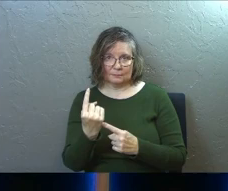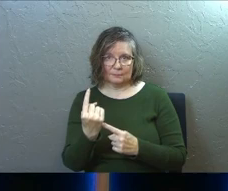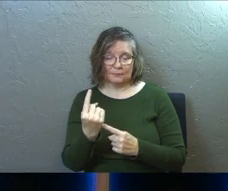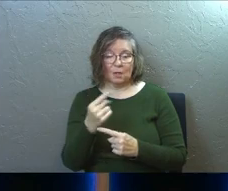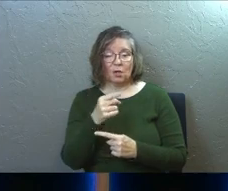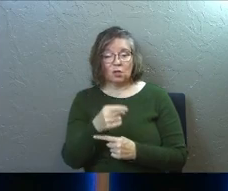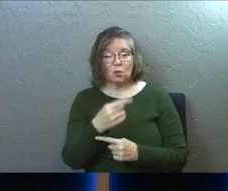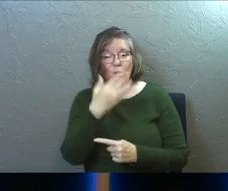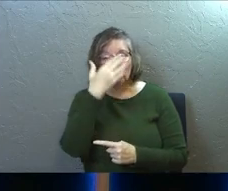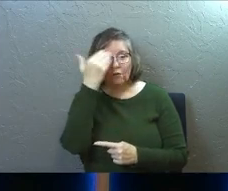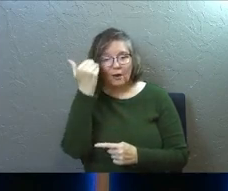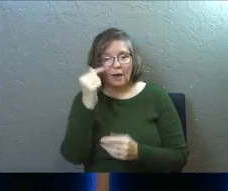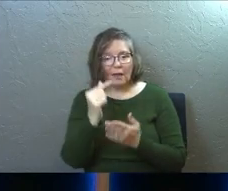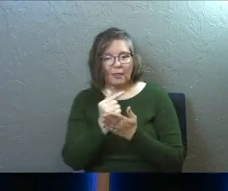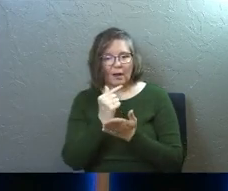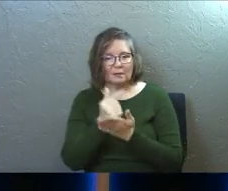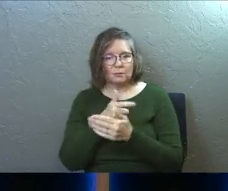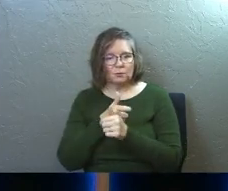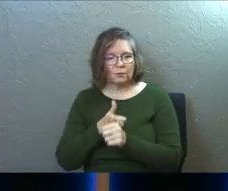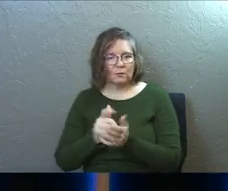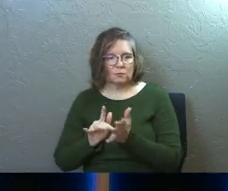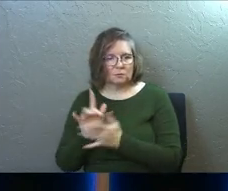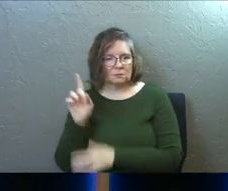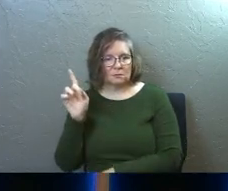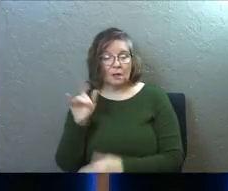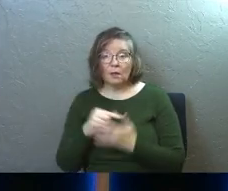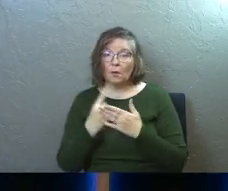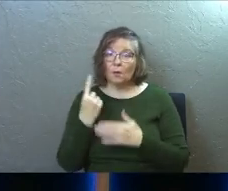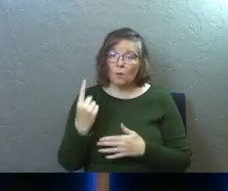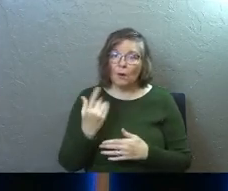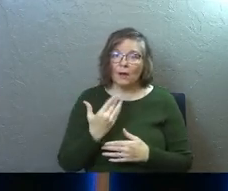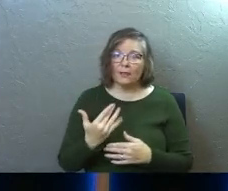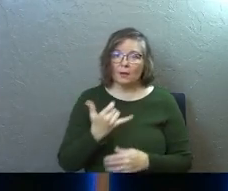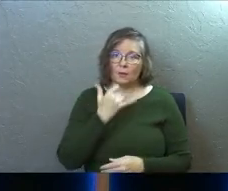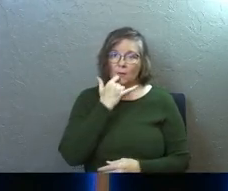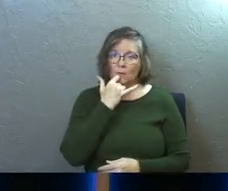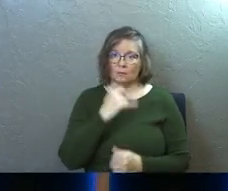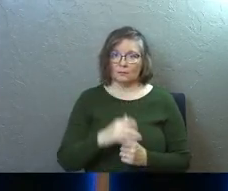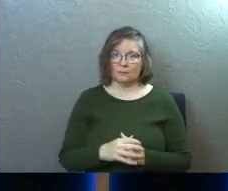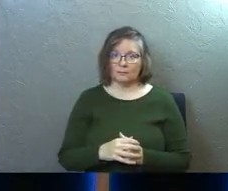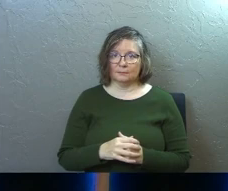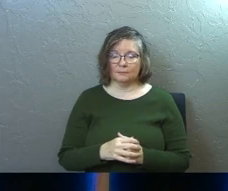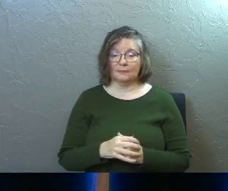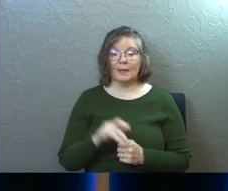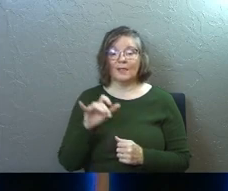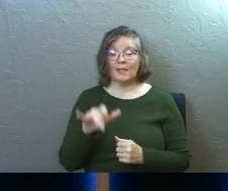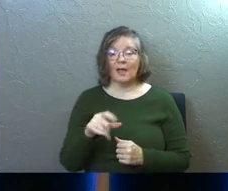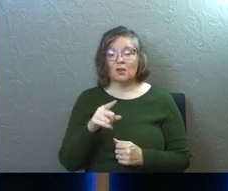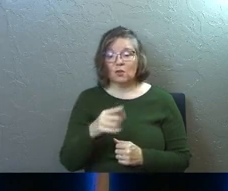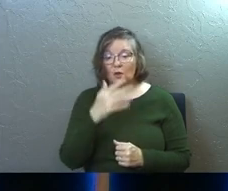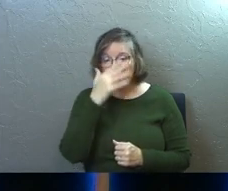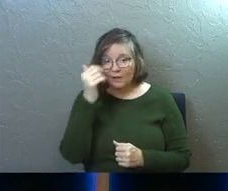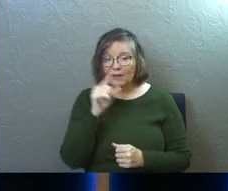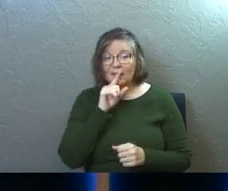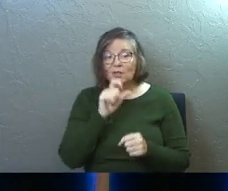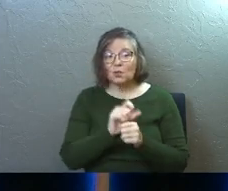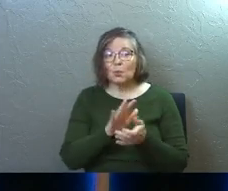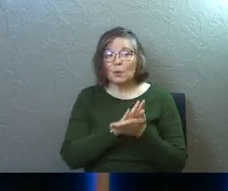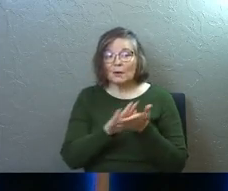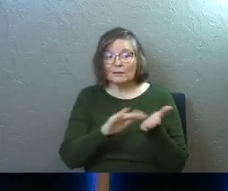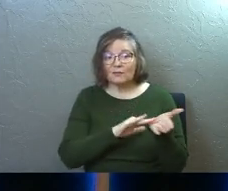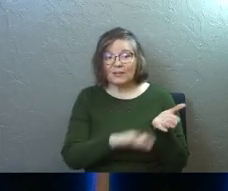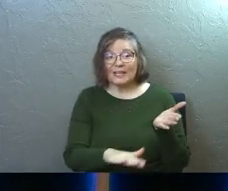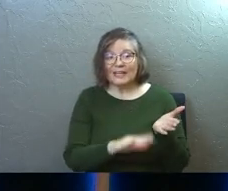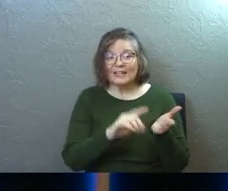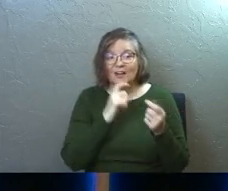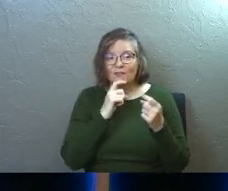It's that you forgot the gospel. There's one thing wrong. And that is you forgot that you were cleansed of